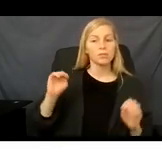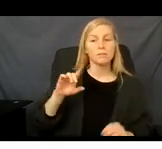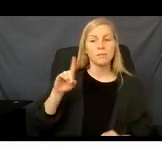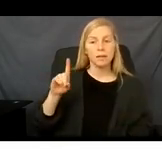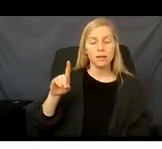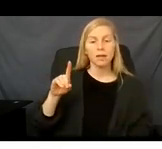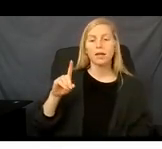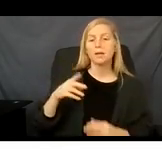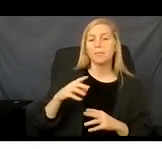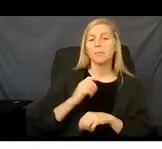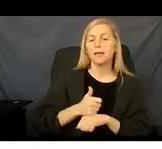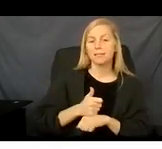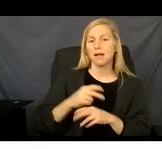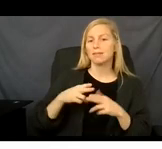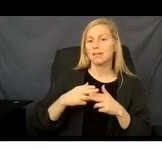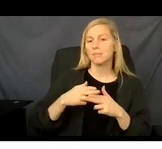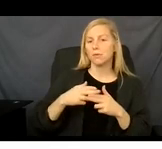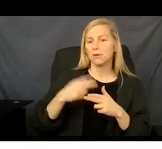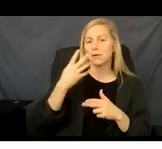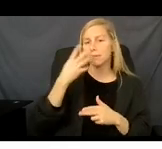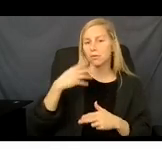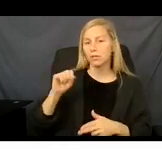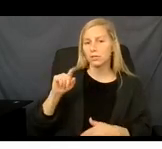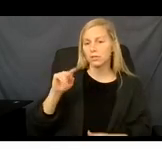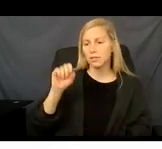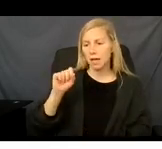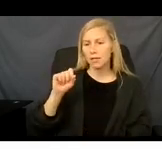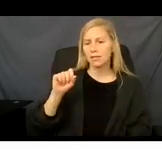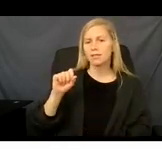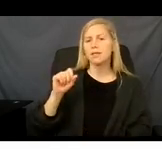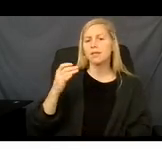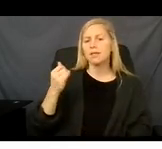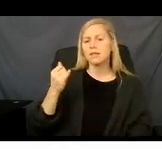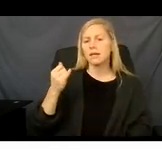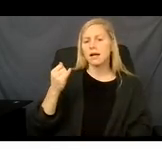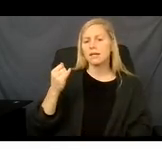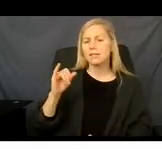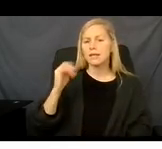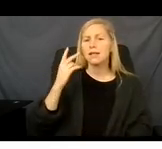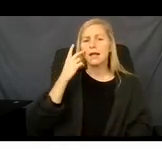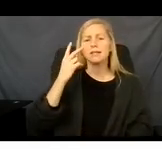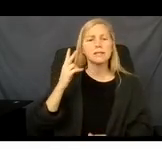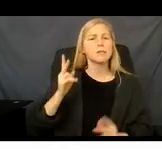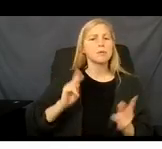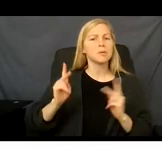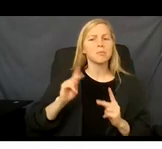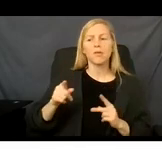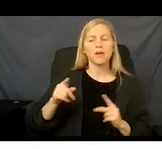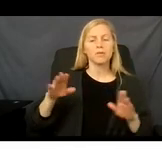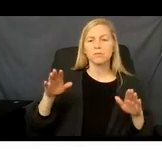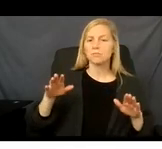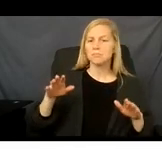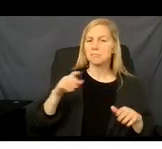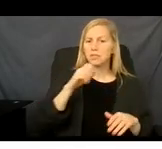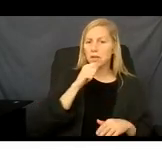temporary immigration status, I've still seen some people that are not determined eligible for any